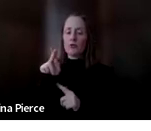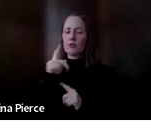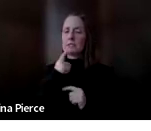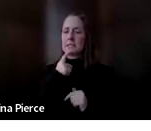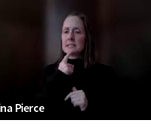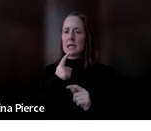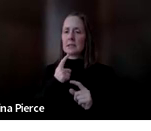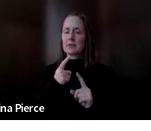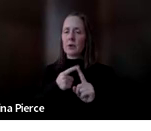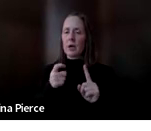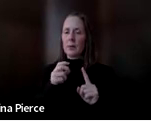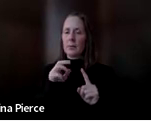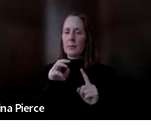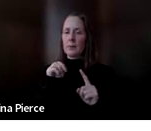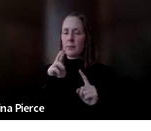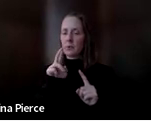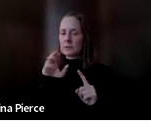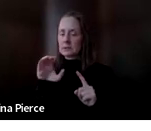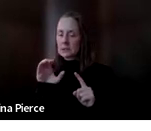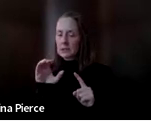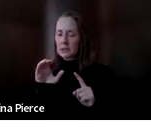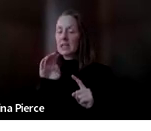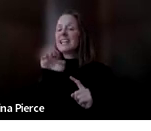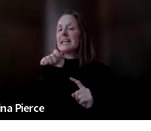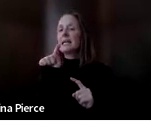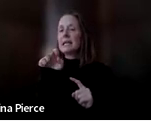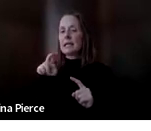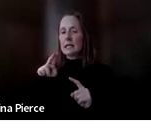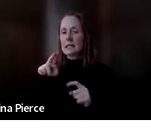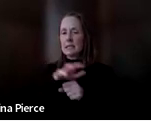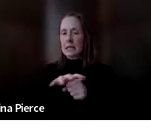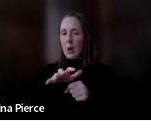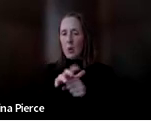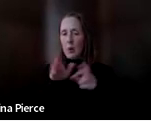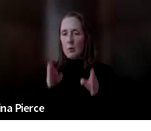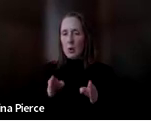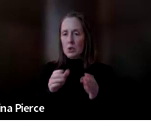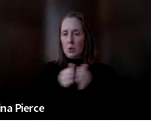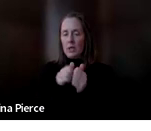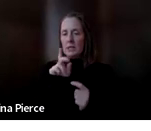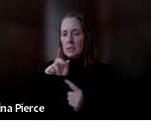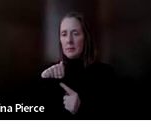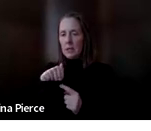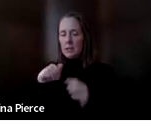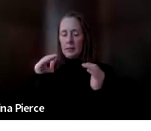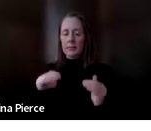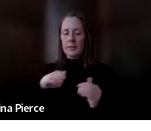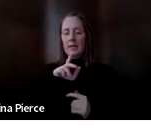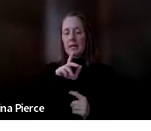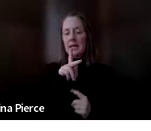from MDRC, Eaton County, and person with a disability. Katie Livingston, co-parent.